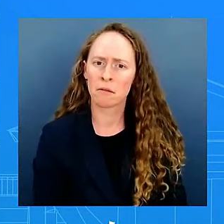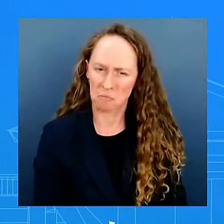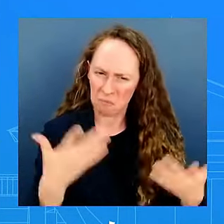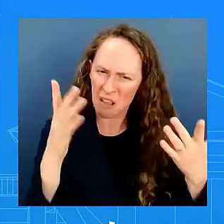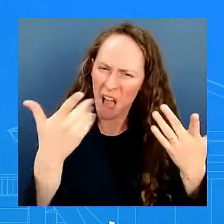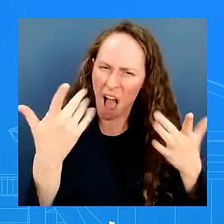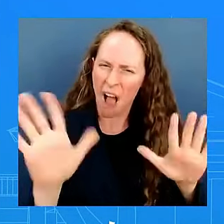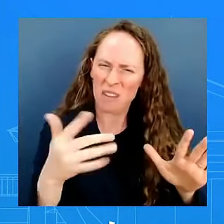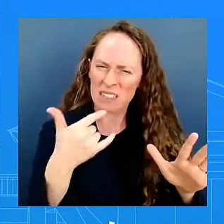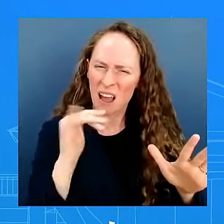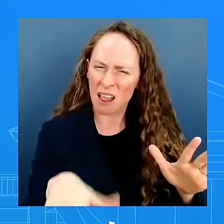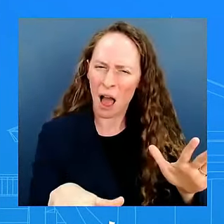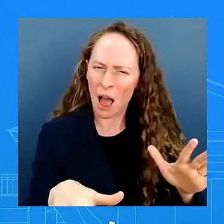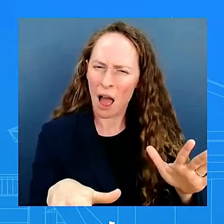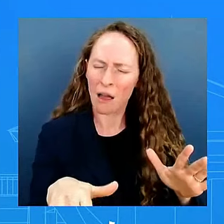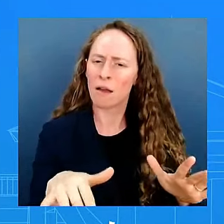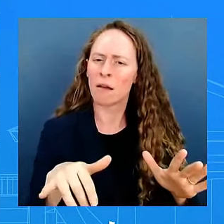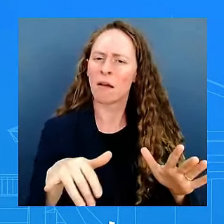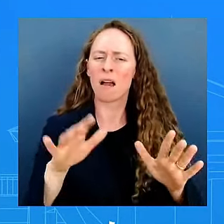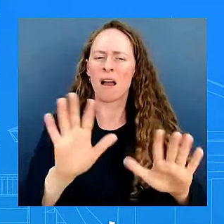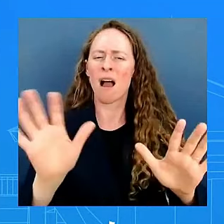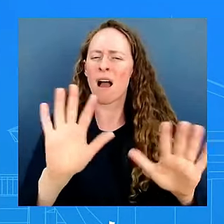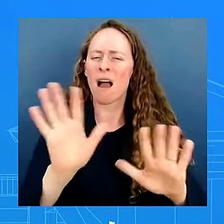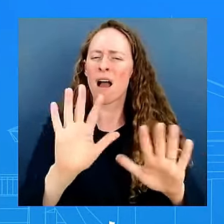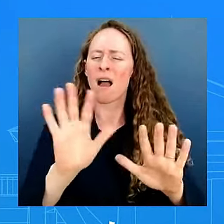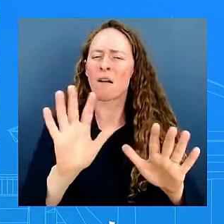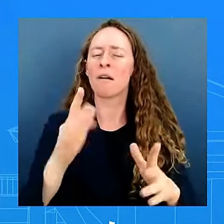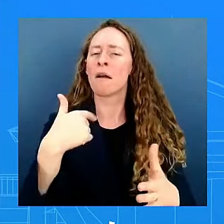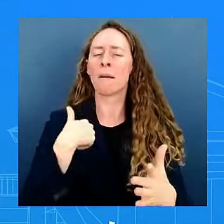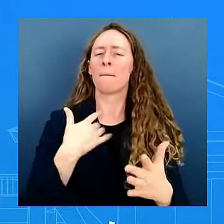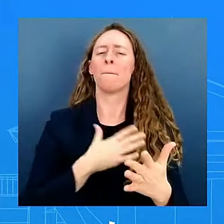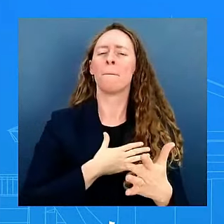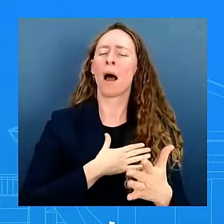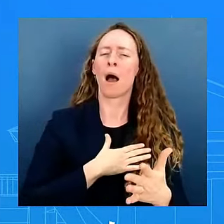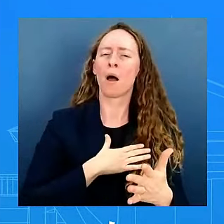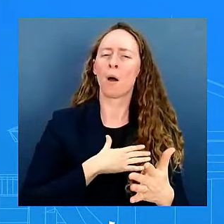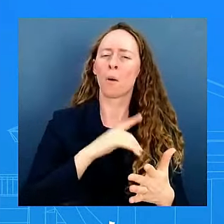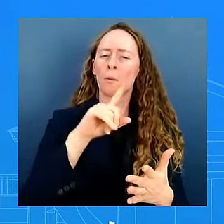he said he has their backs he said that on labor day